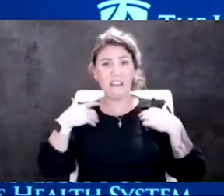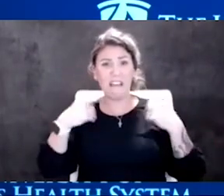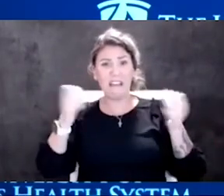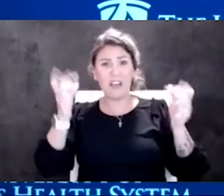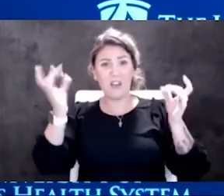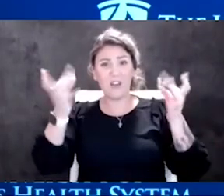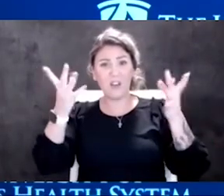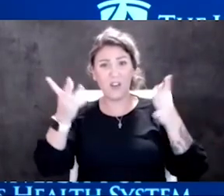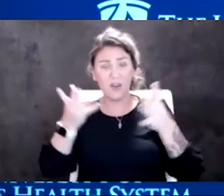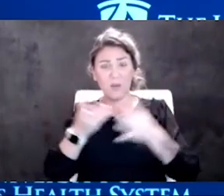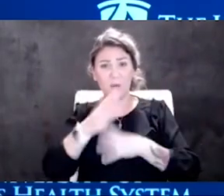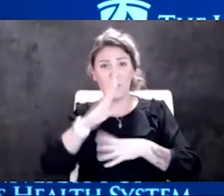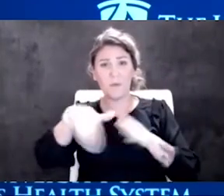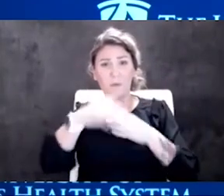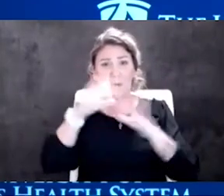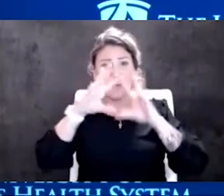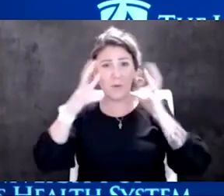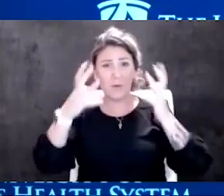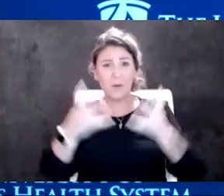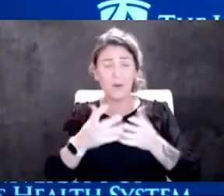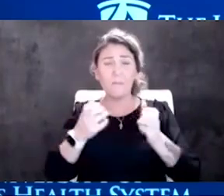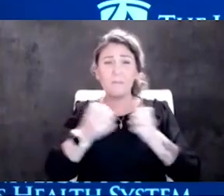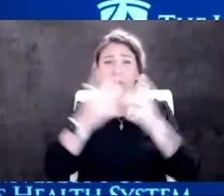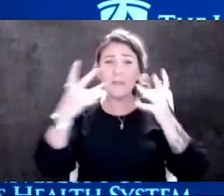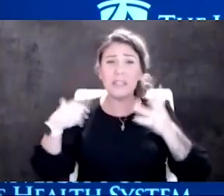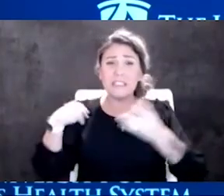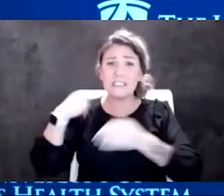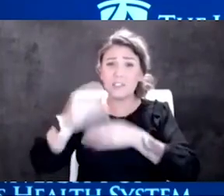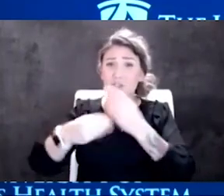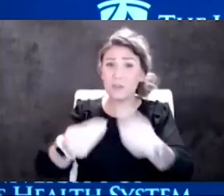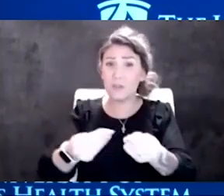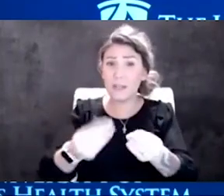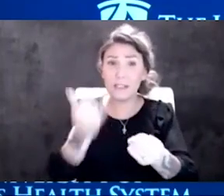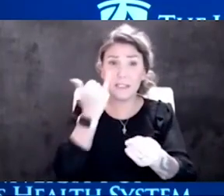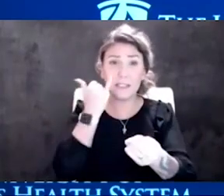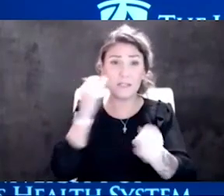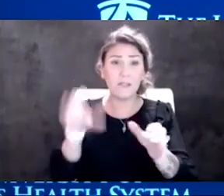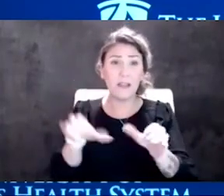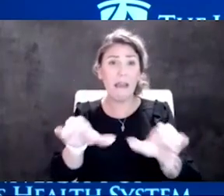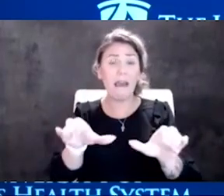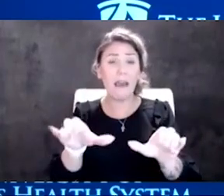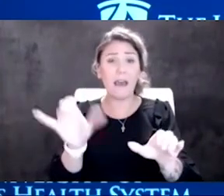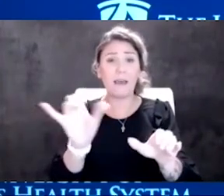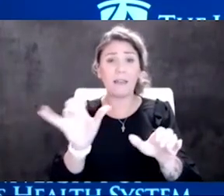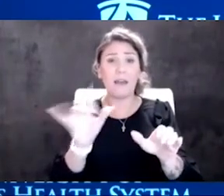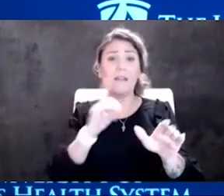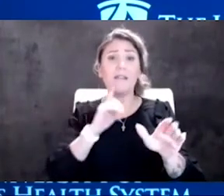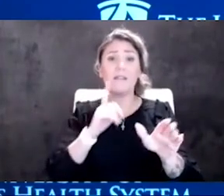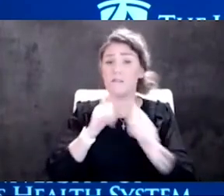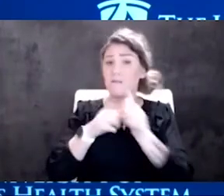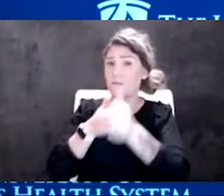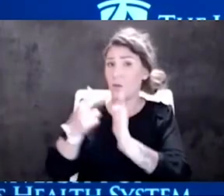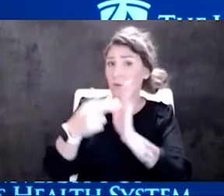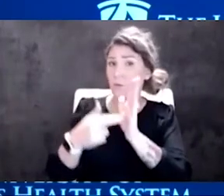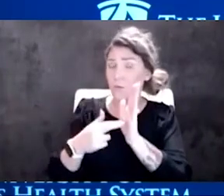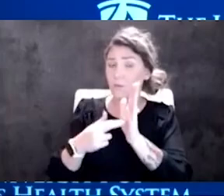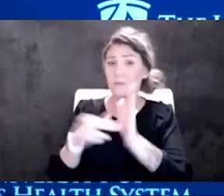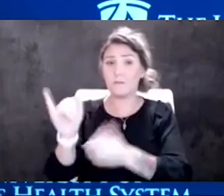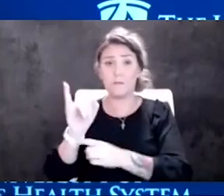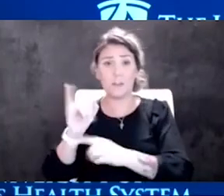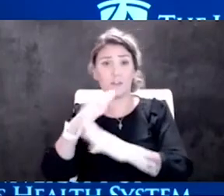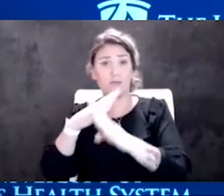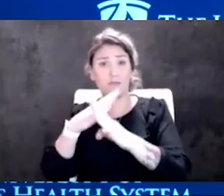in many generations? If we act like the latter, we'll follow the rules of infection control and we'll bend the curve.